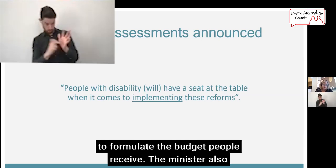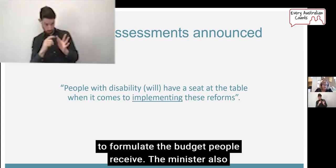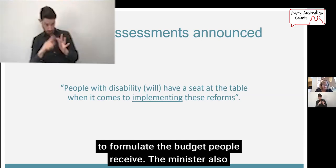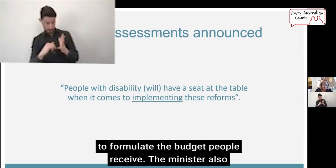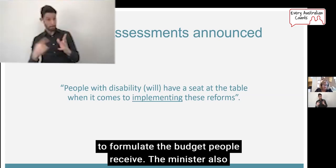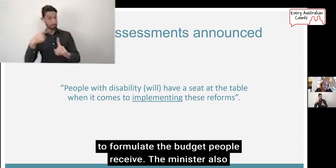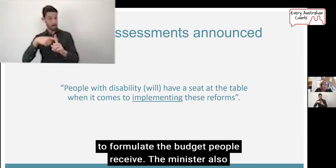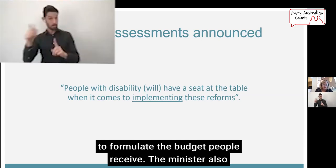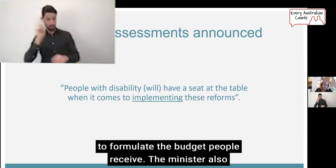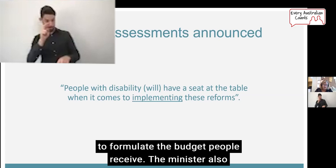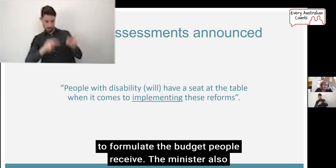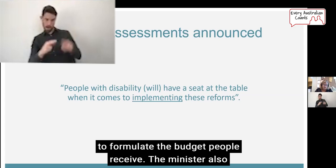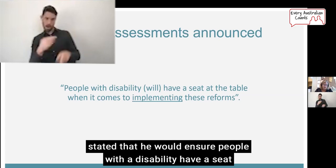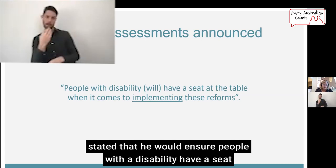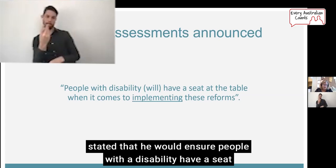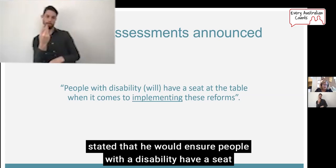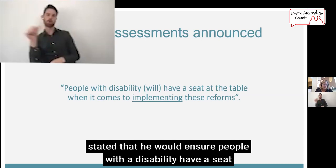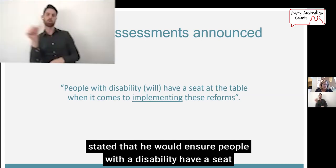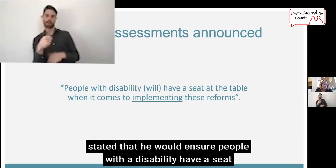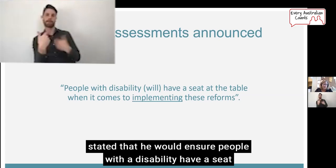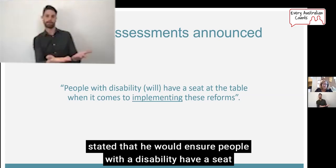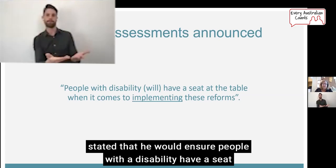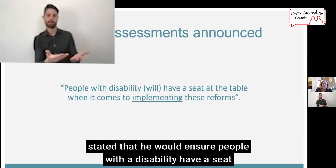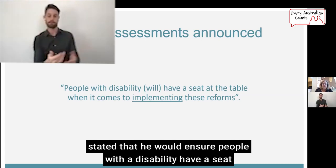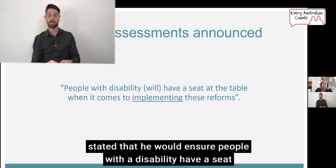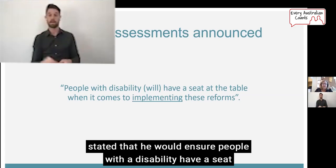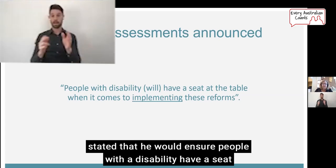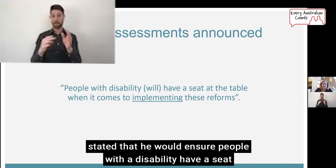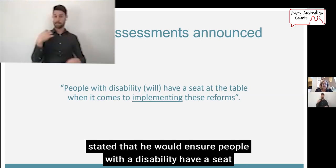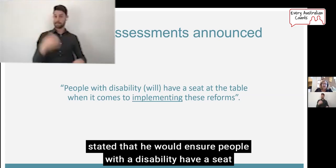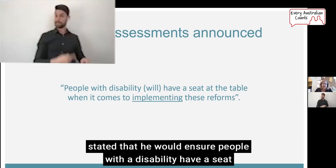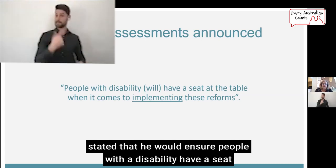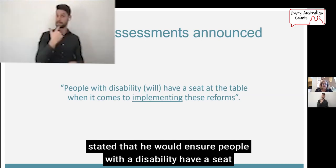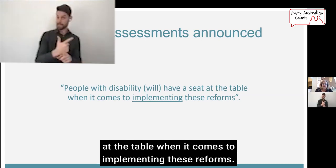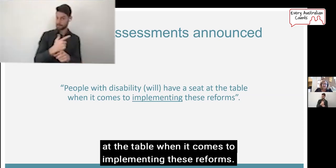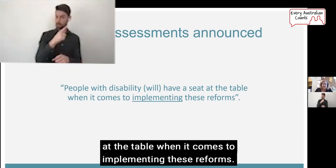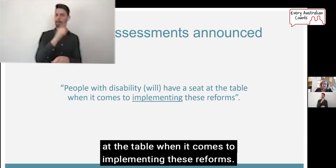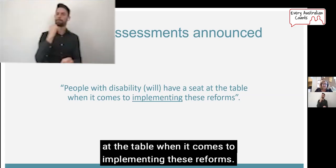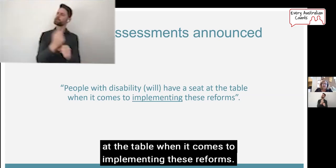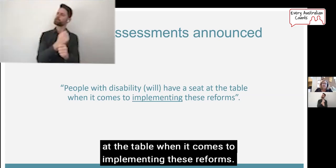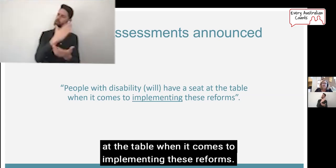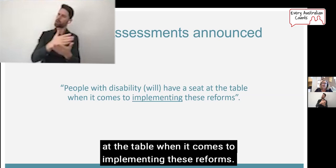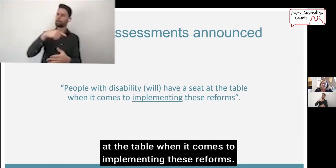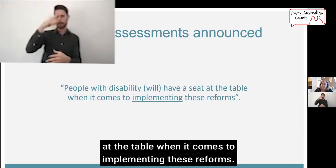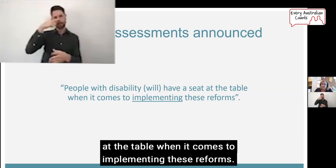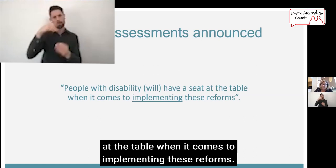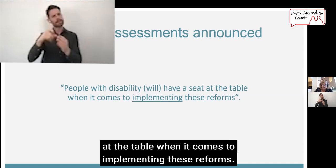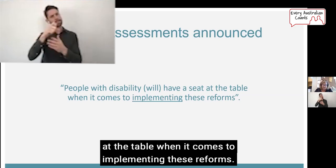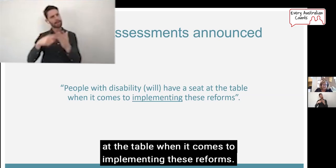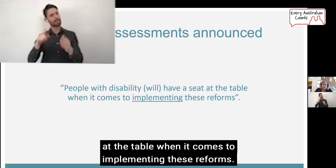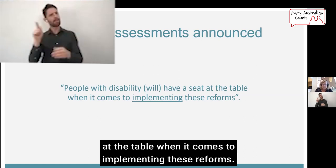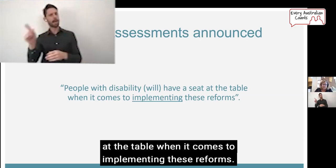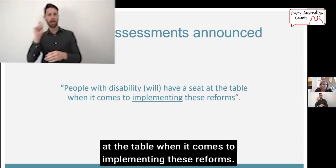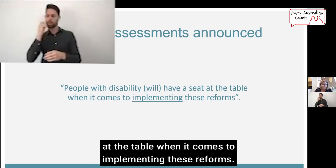receive. The Minister also stated that he would ensure people with a disability have a seat at the table when it comes to implementing